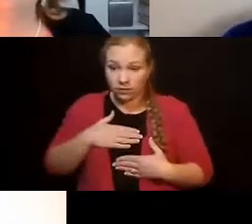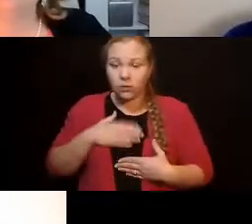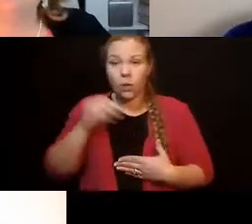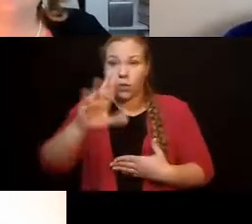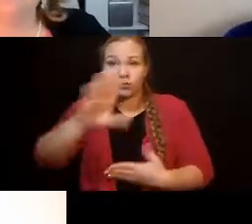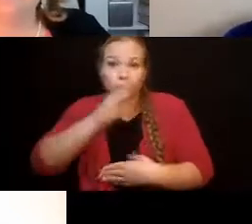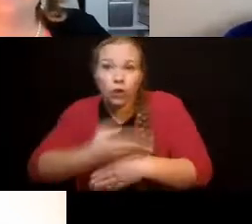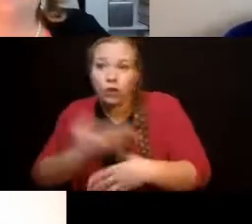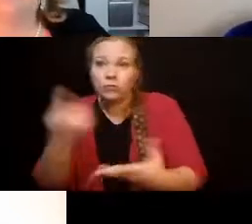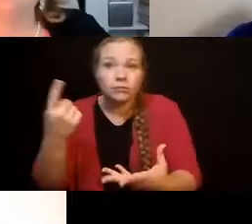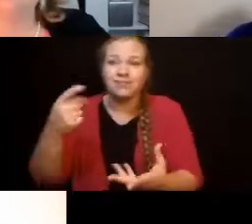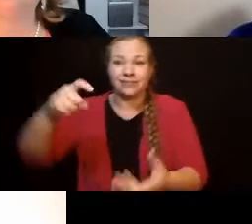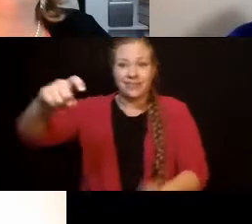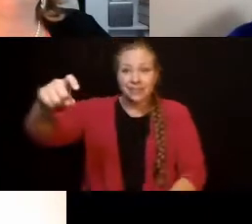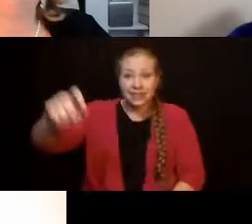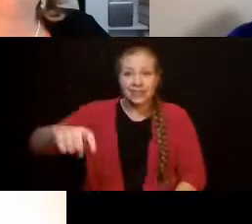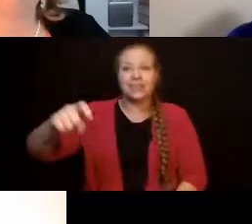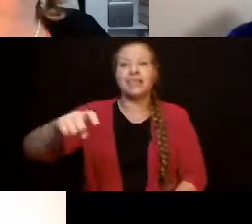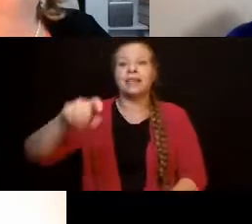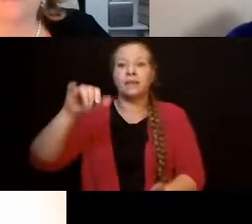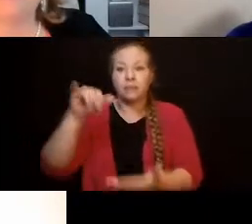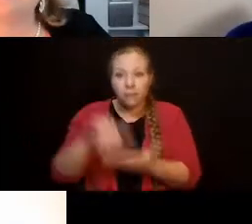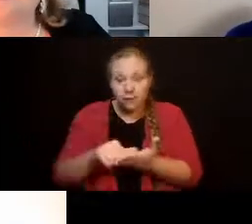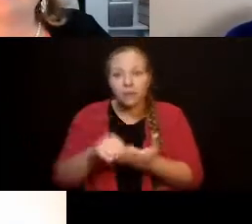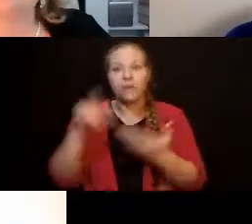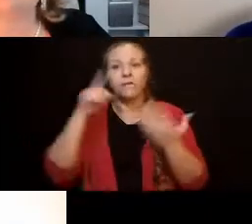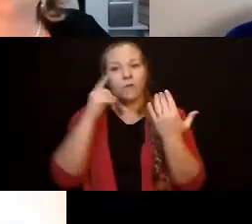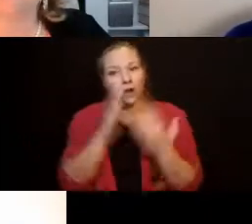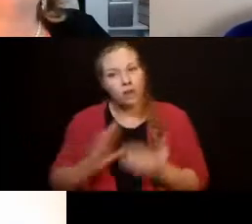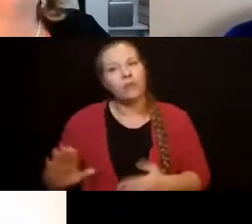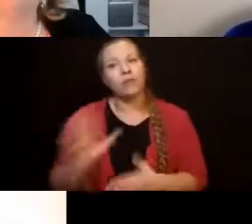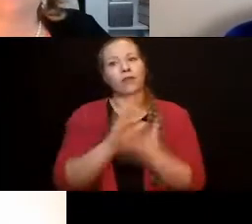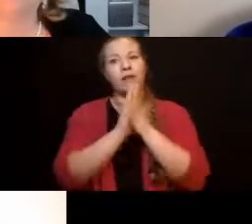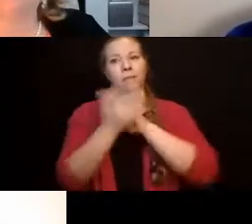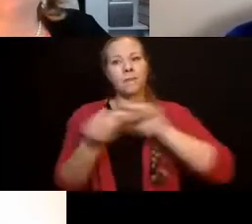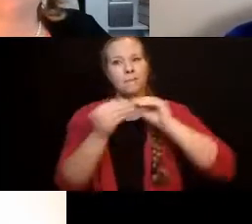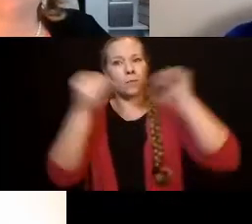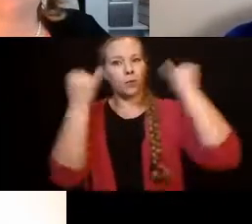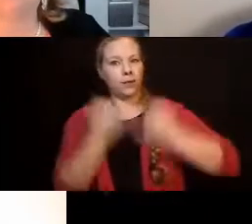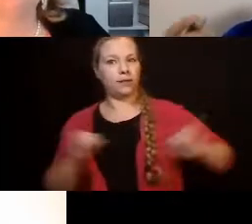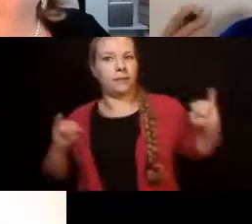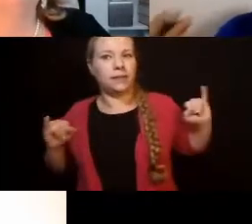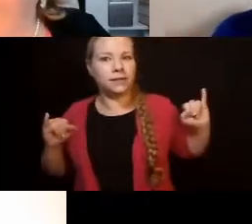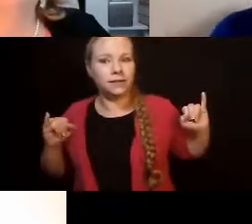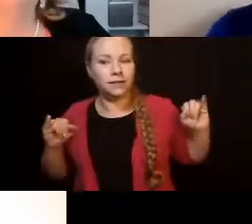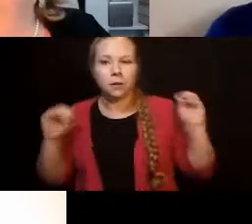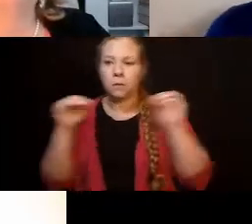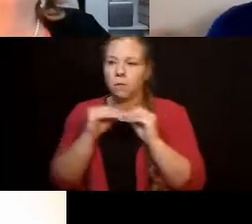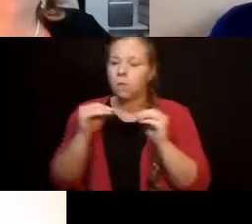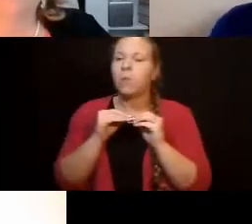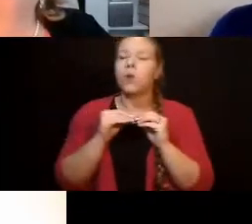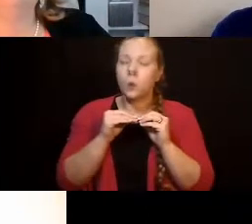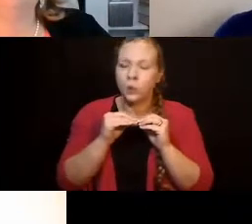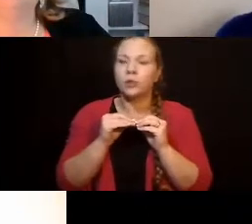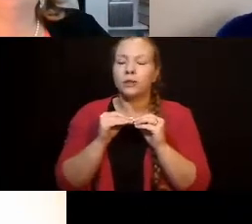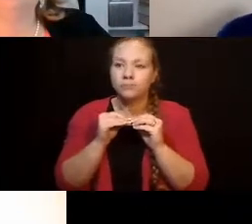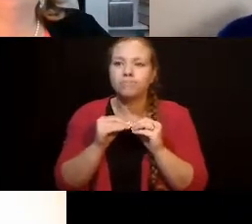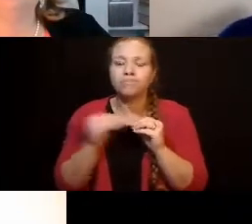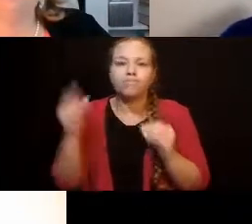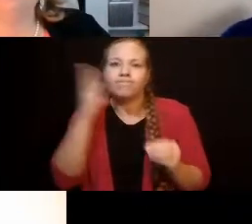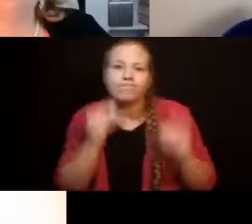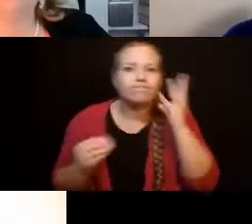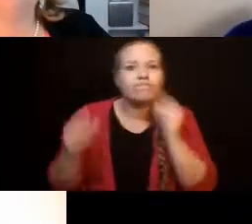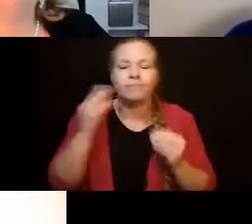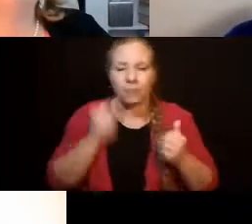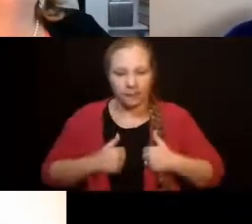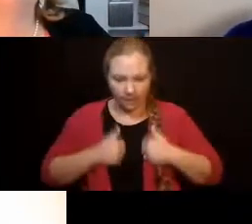live as independently as possible, to be able to maximize their life experiences, those are paid with the